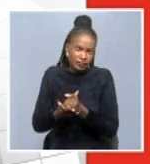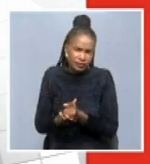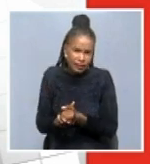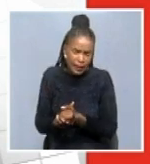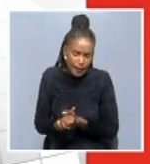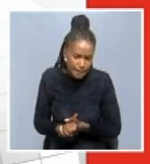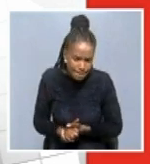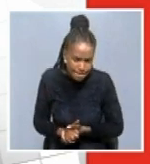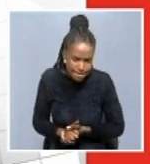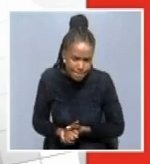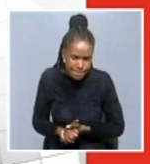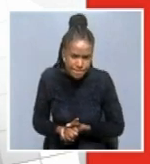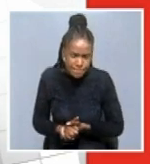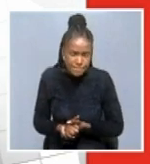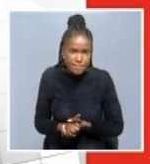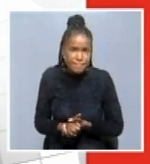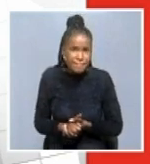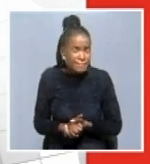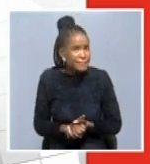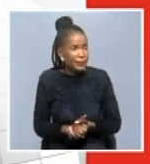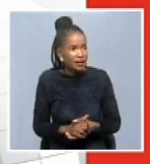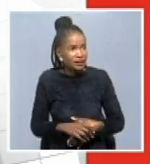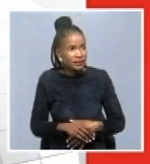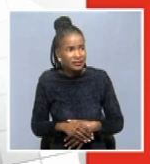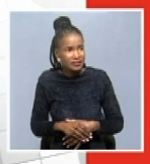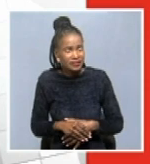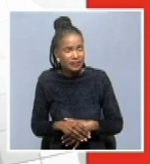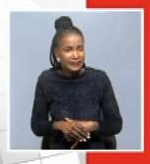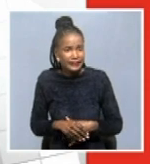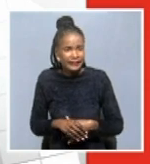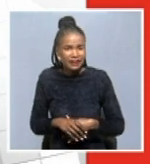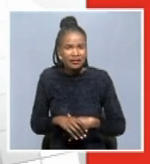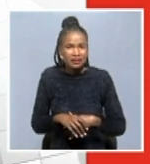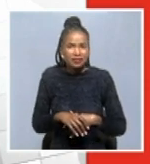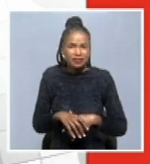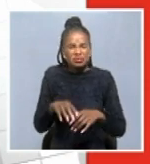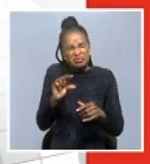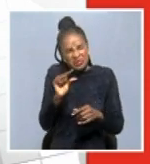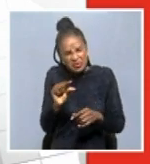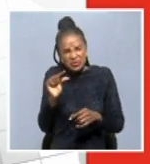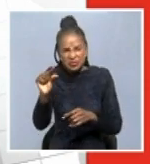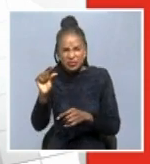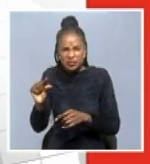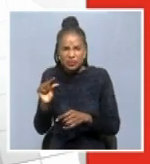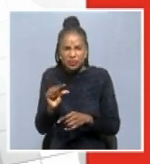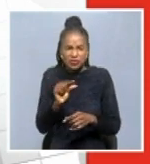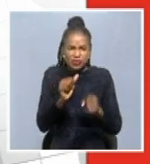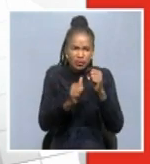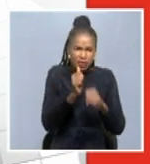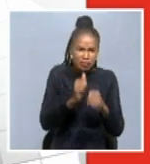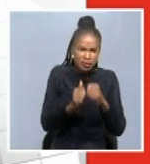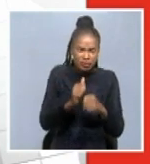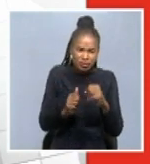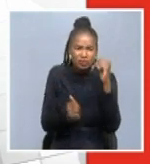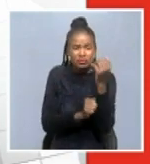uh, basically, uh, sexual, but, uh, smaller, minor, uh, we have, uh, addressed them in terms of, uh, hygiene